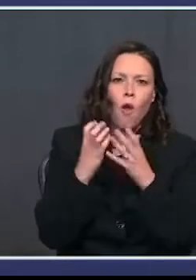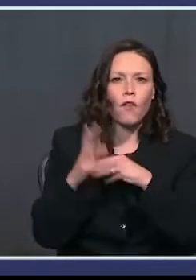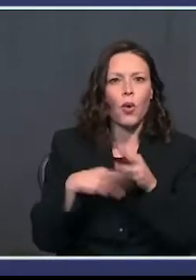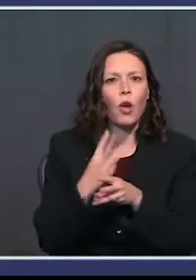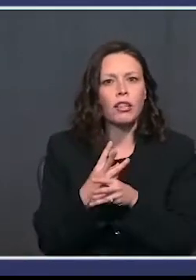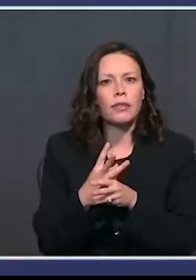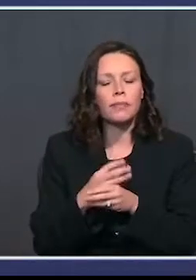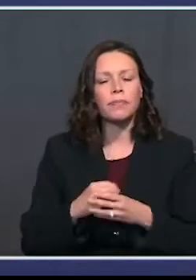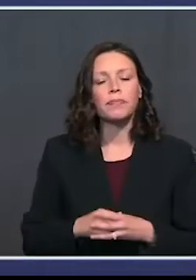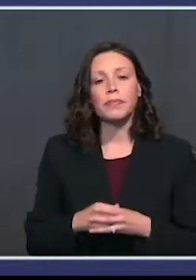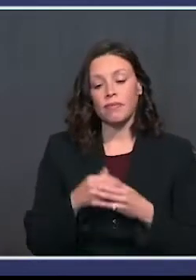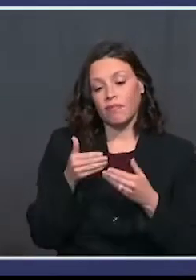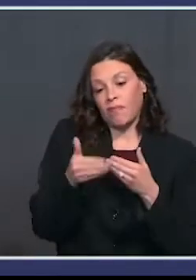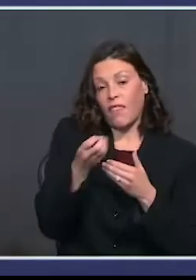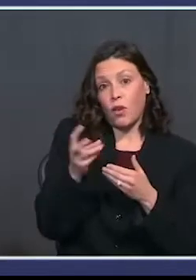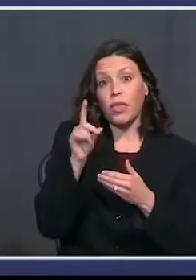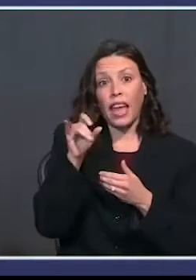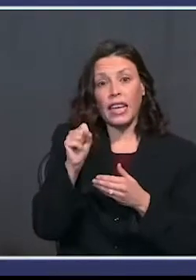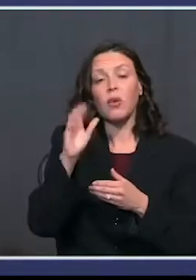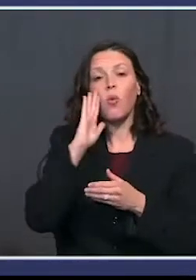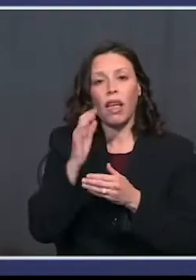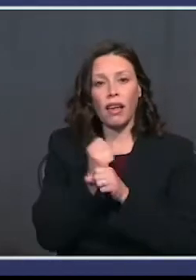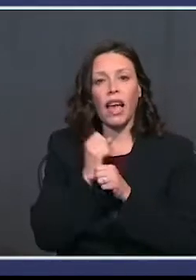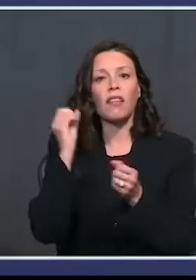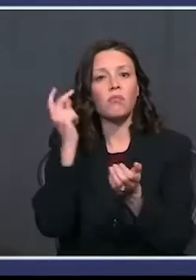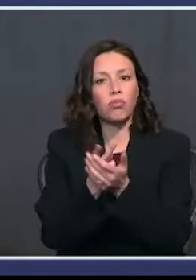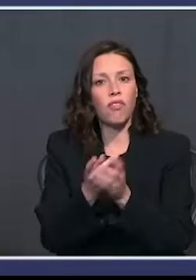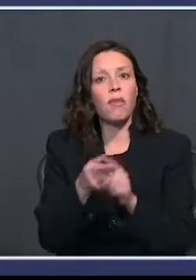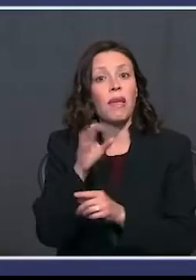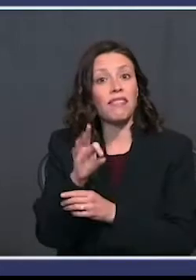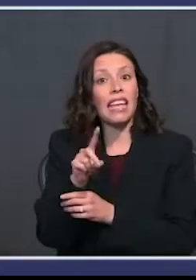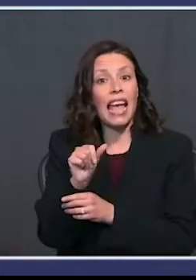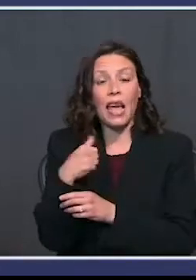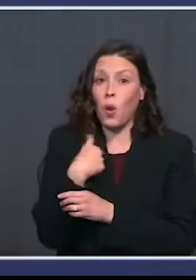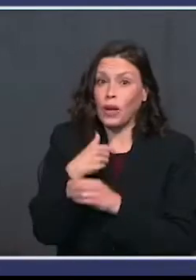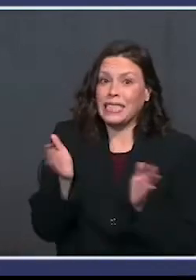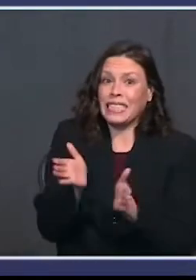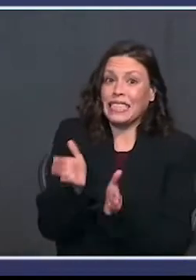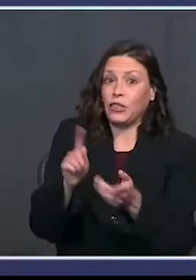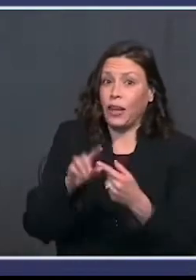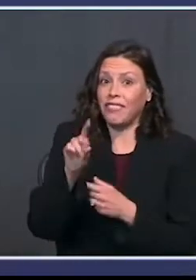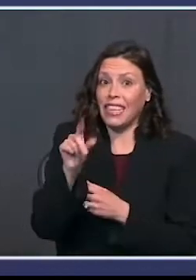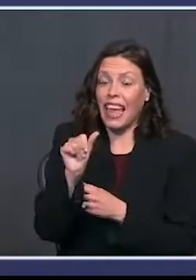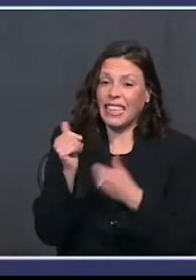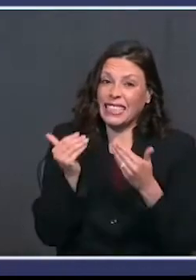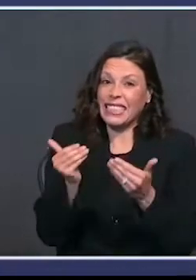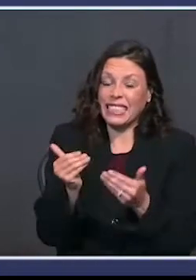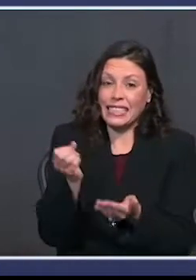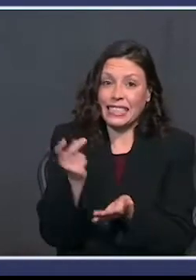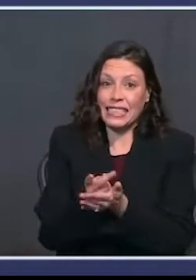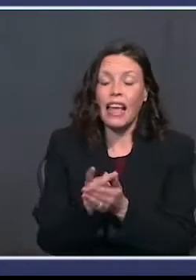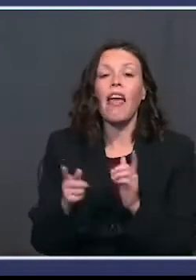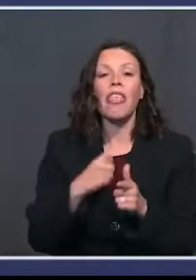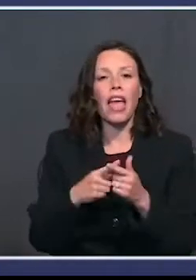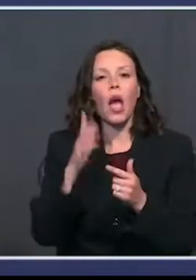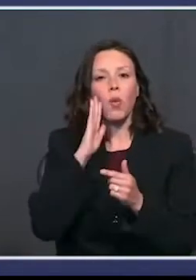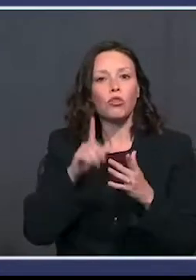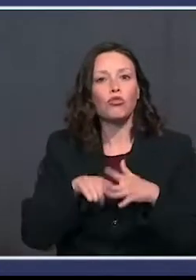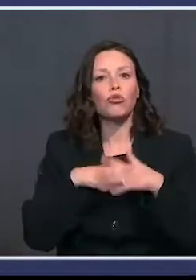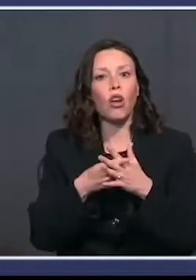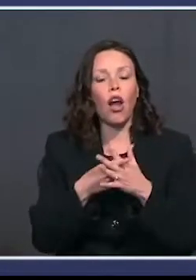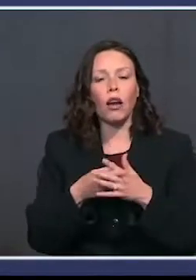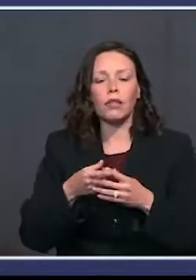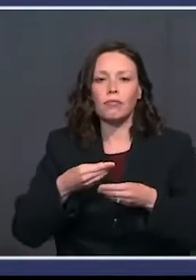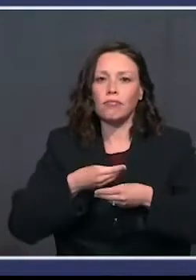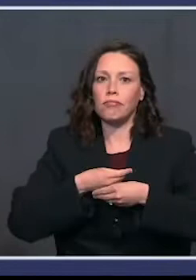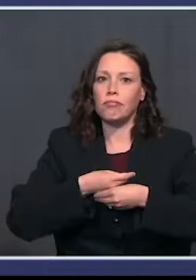just days away from authorization from the FDA, and we're pushing them hard, at which point we will immediately begin mass